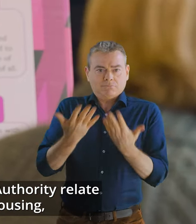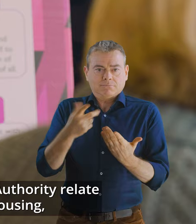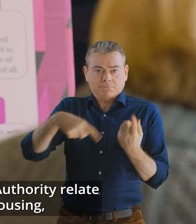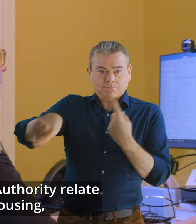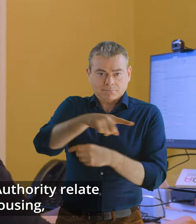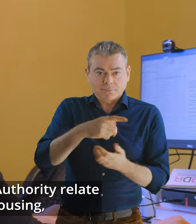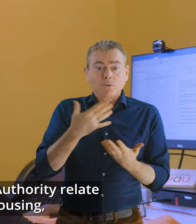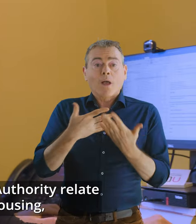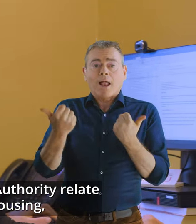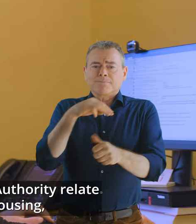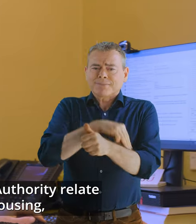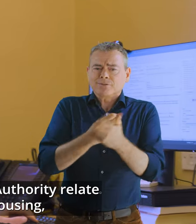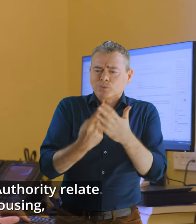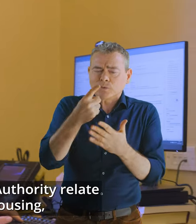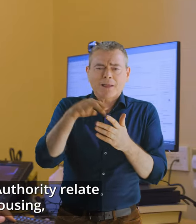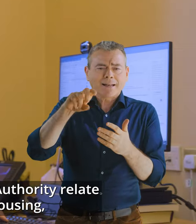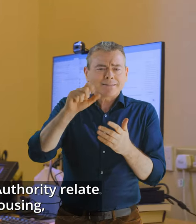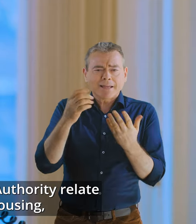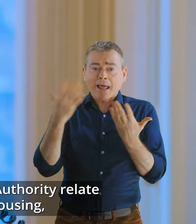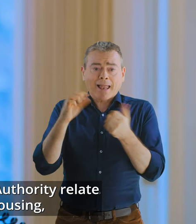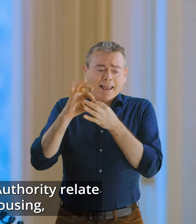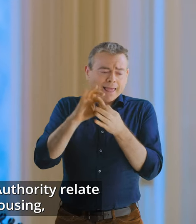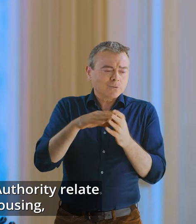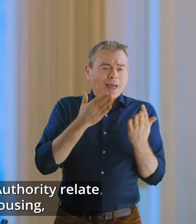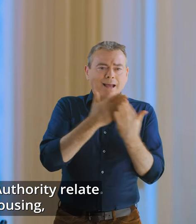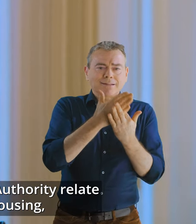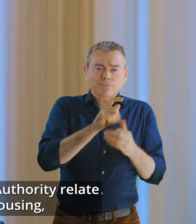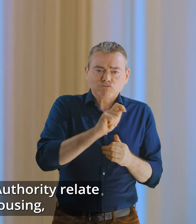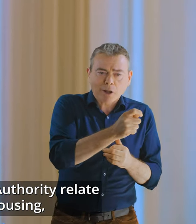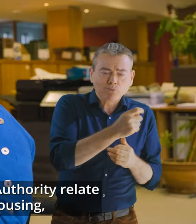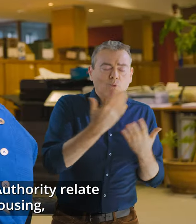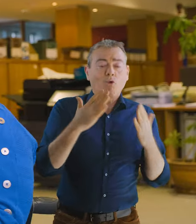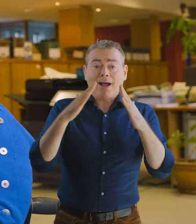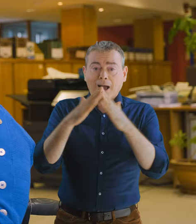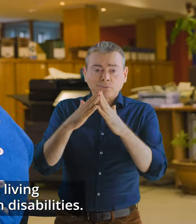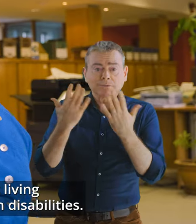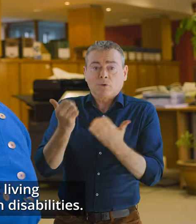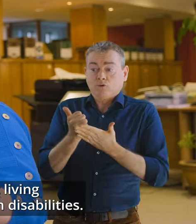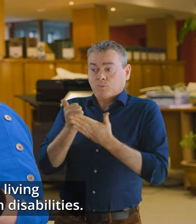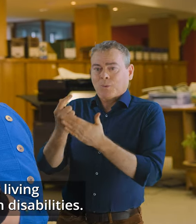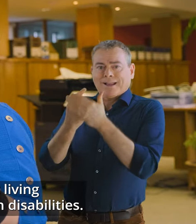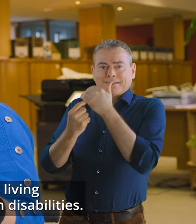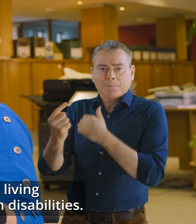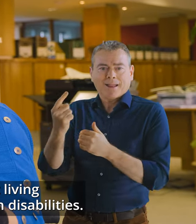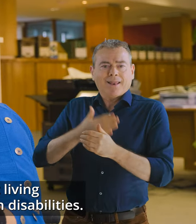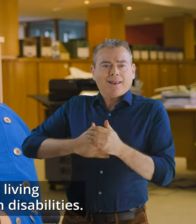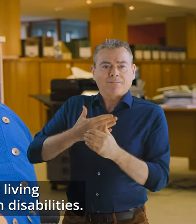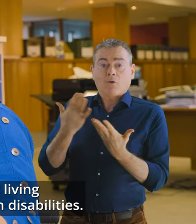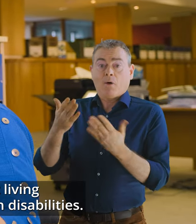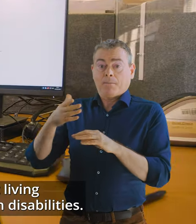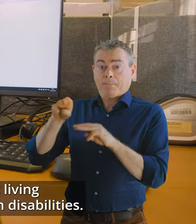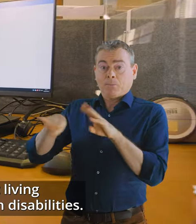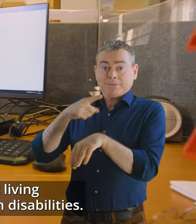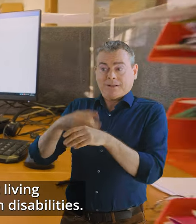the issues brought to the authority relate to accessible transport or housing, to supporting independent living,